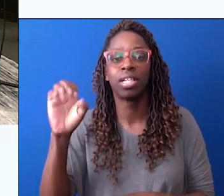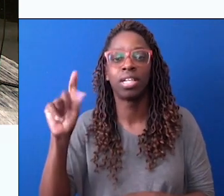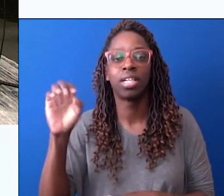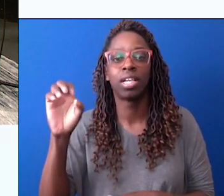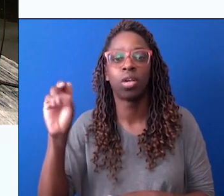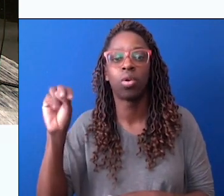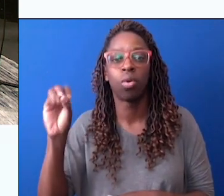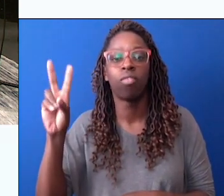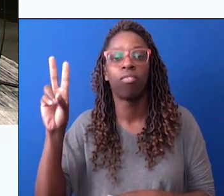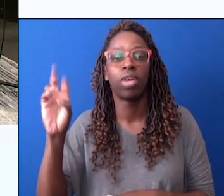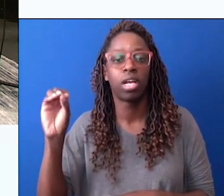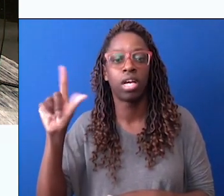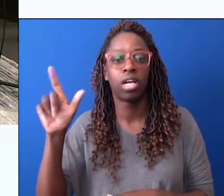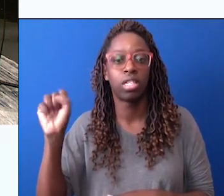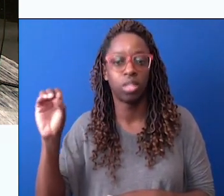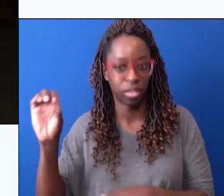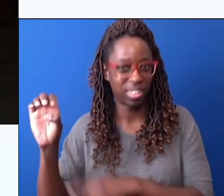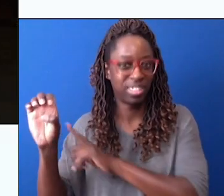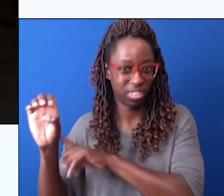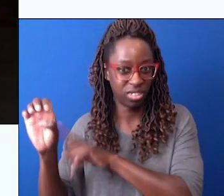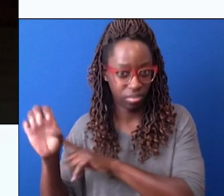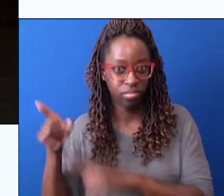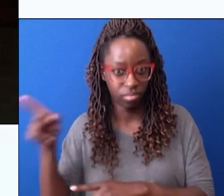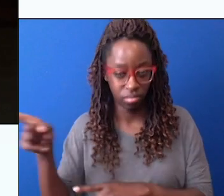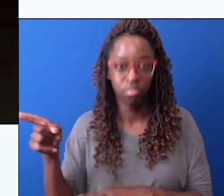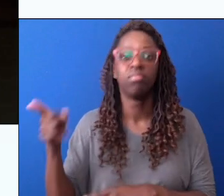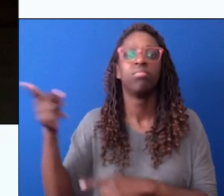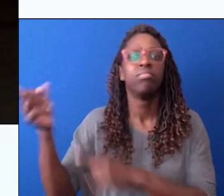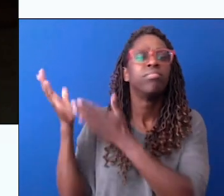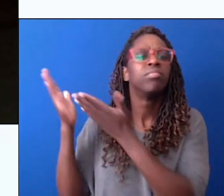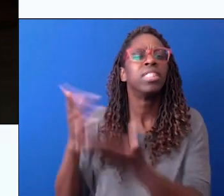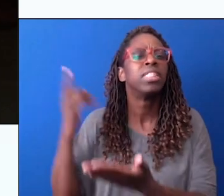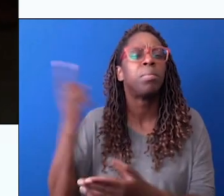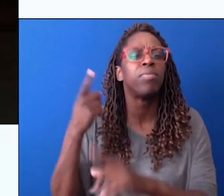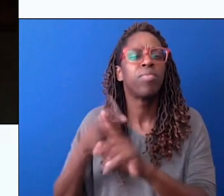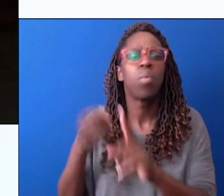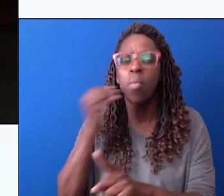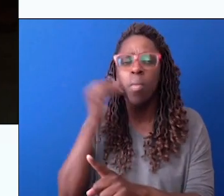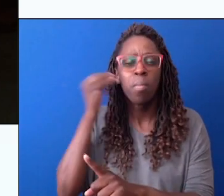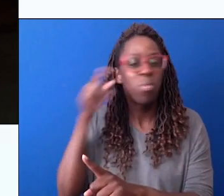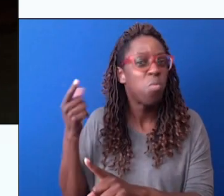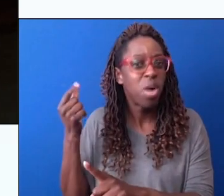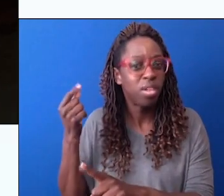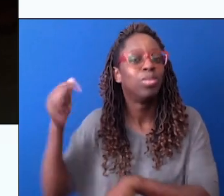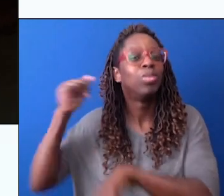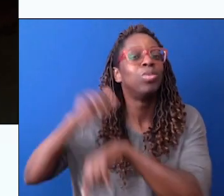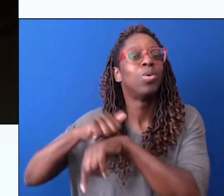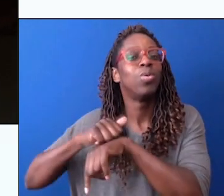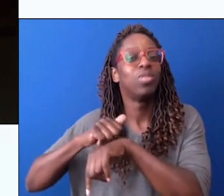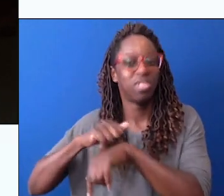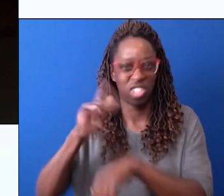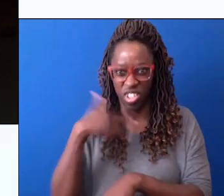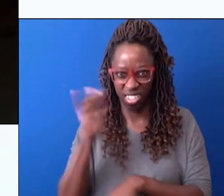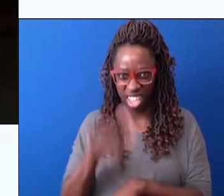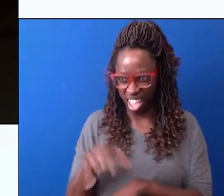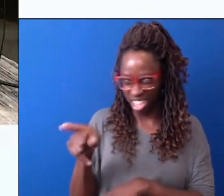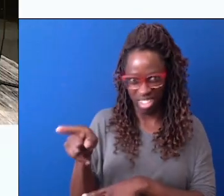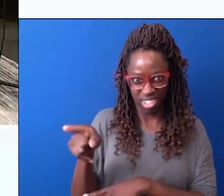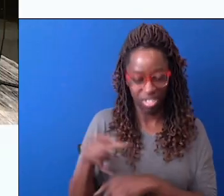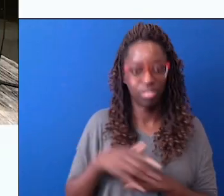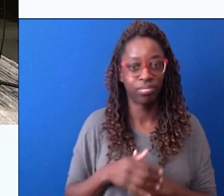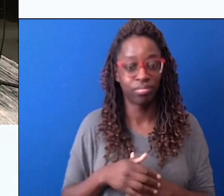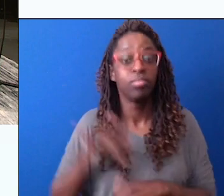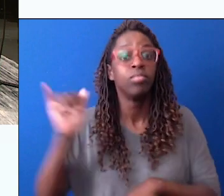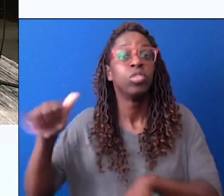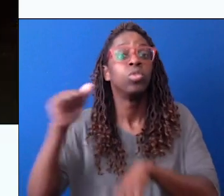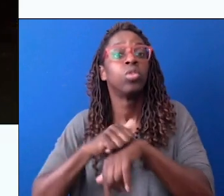home. His name is Quetano Veloso. And you know what I heard? What? He brought a little thing to remember his home, a little stone.